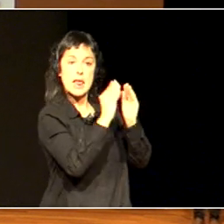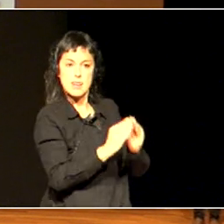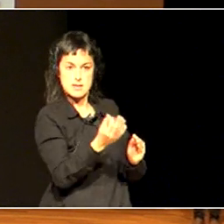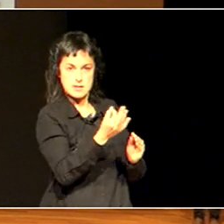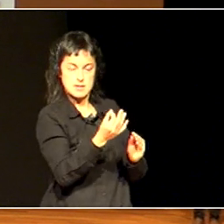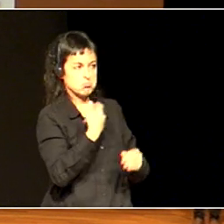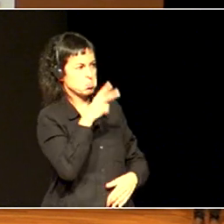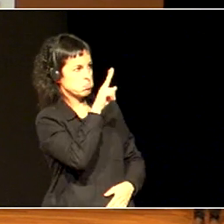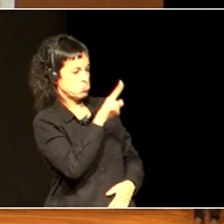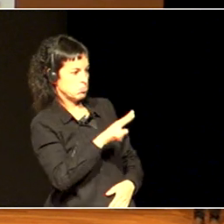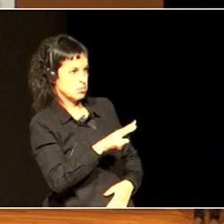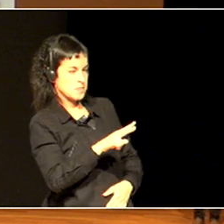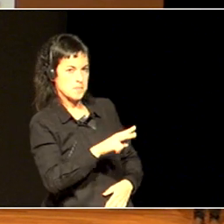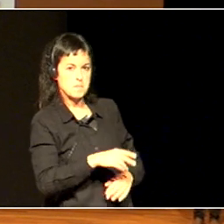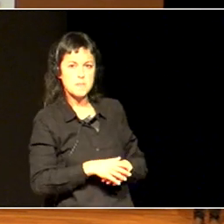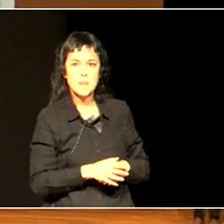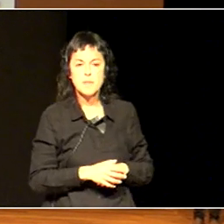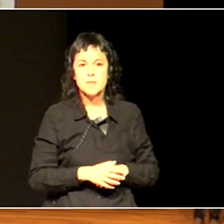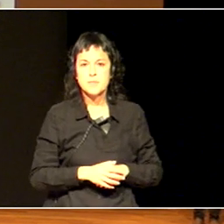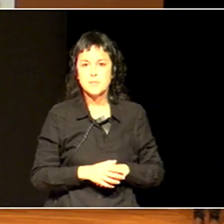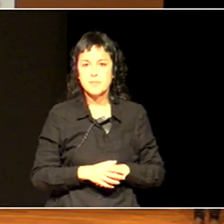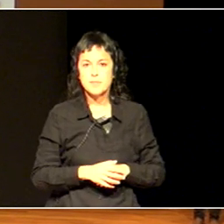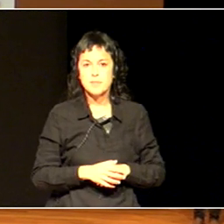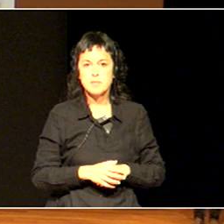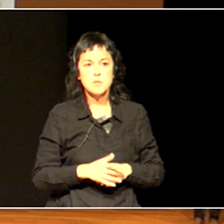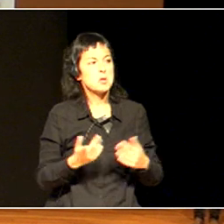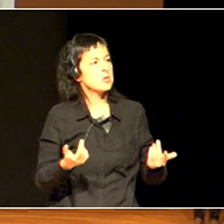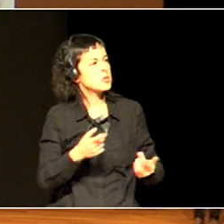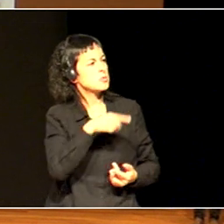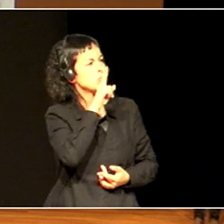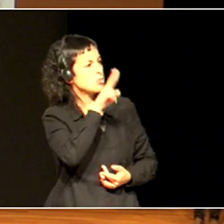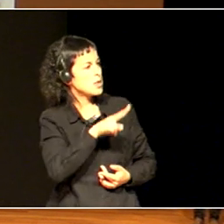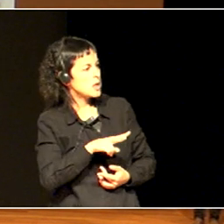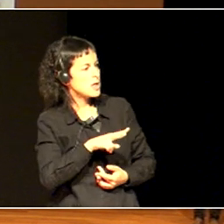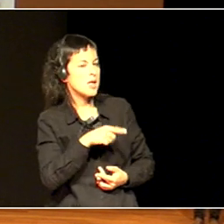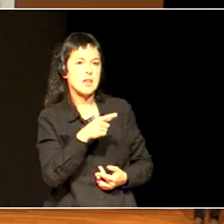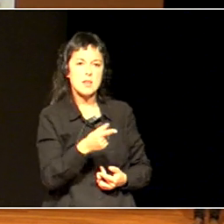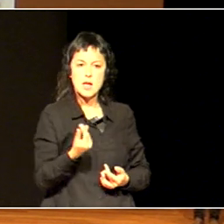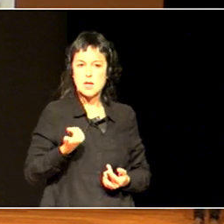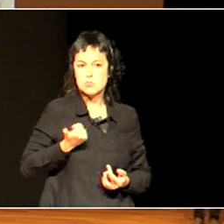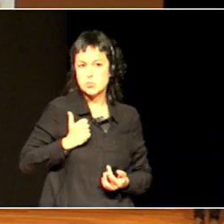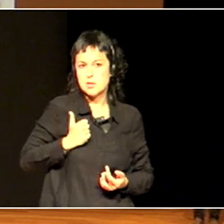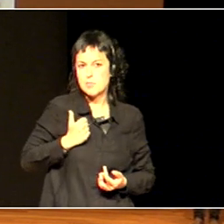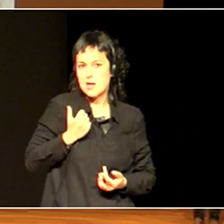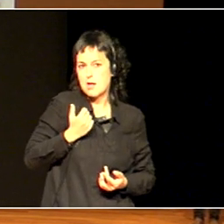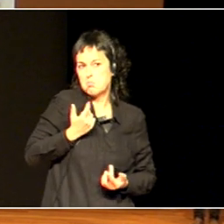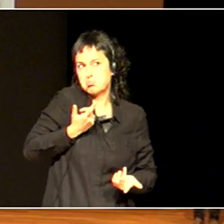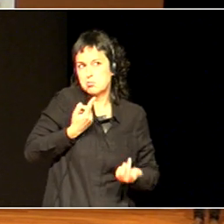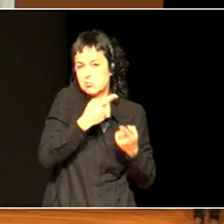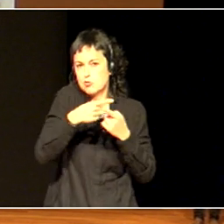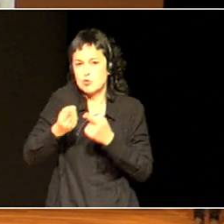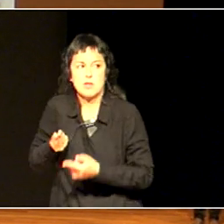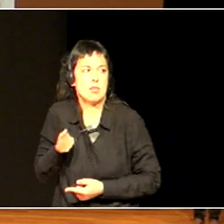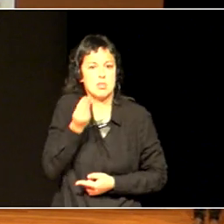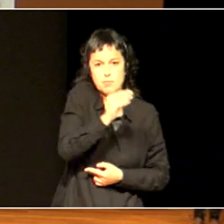papers on this work. This is a school which had gone a